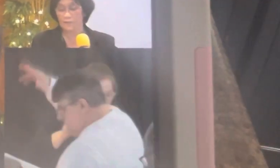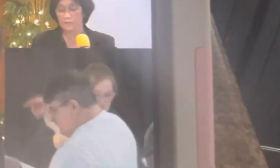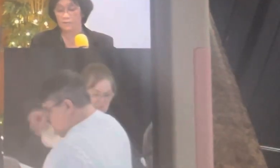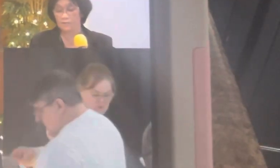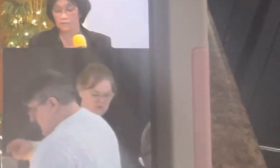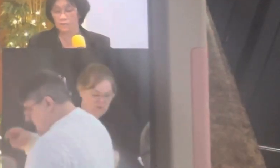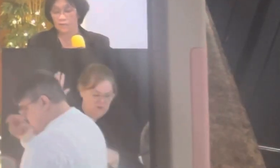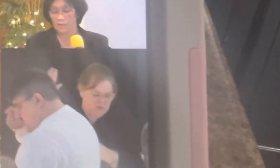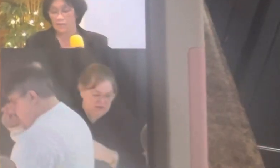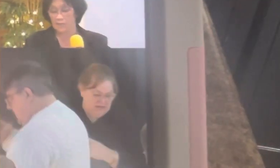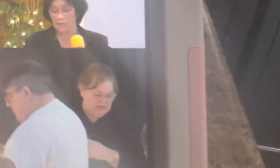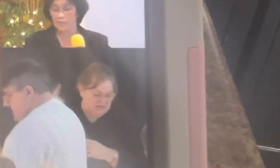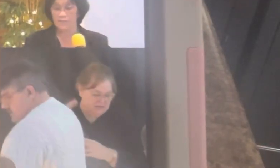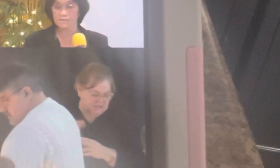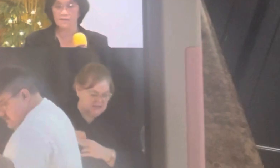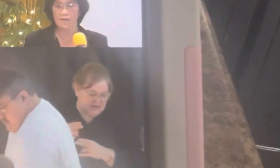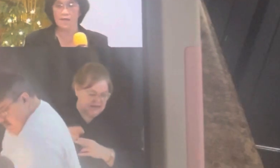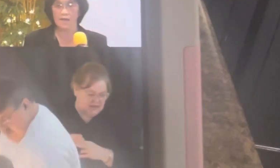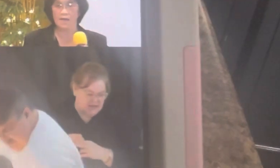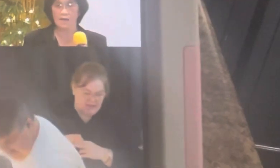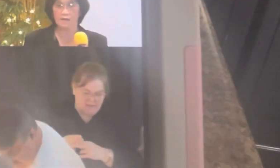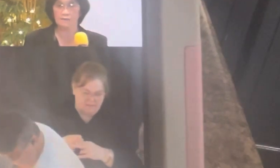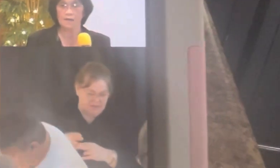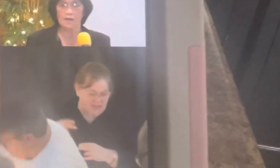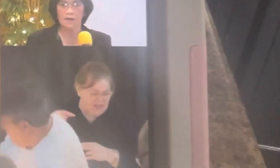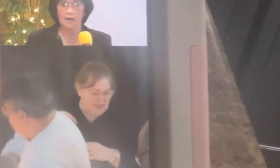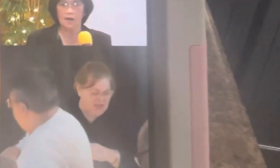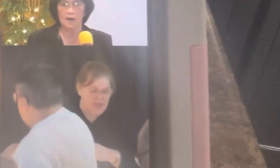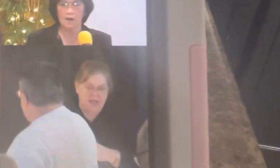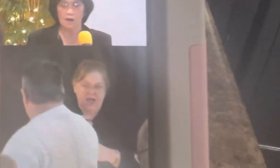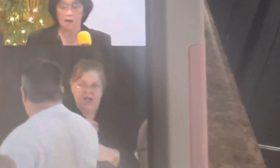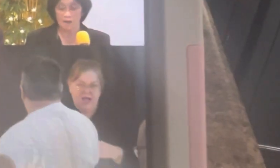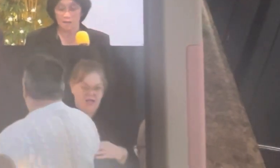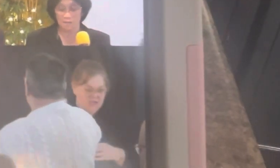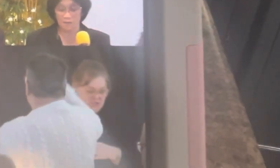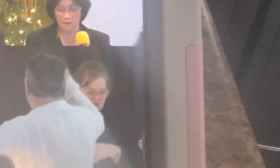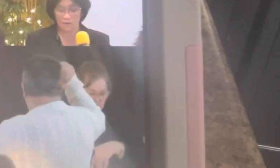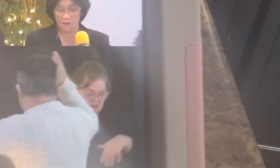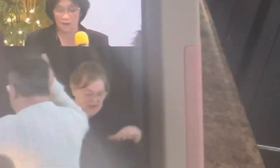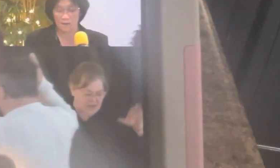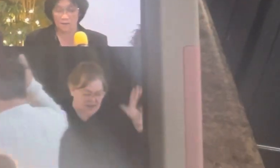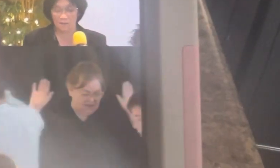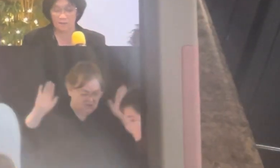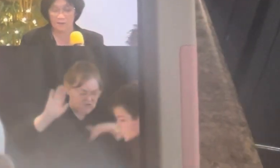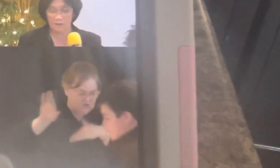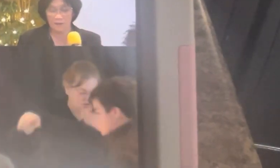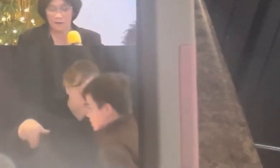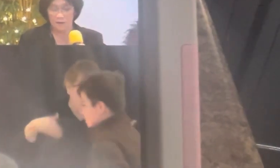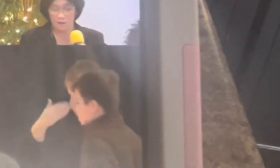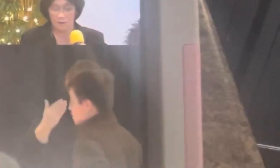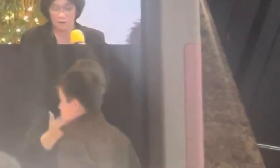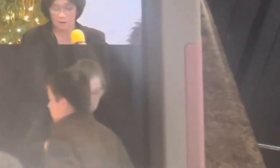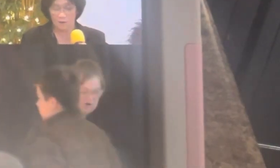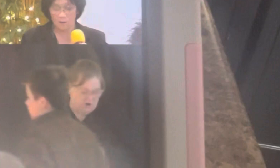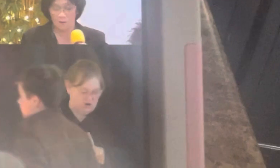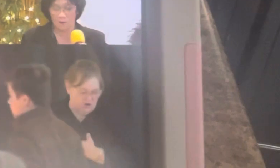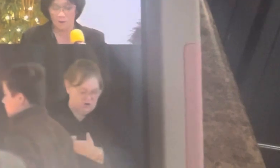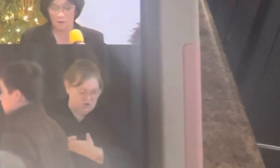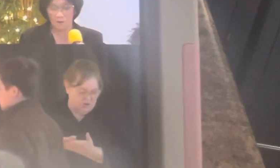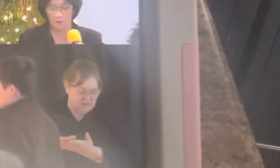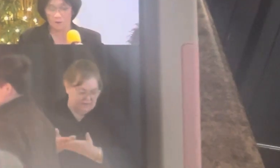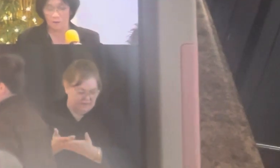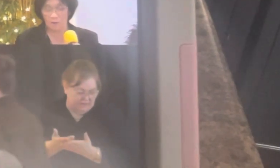into His name. I surrender all